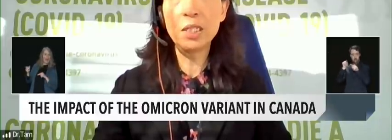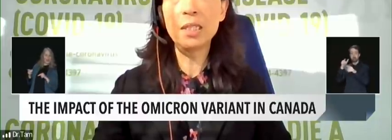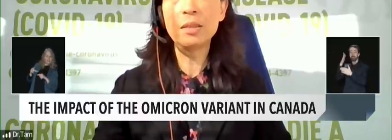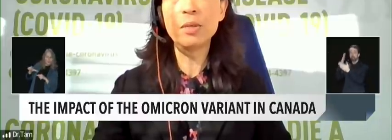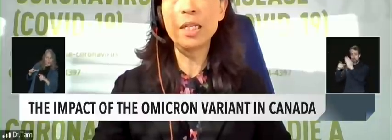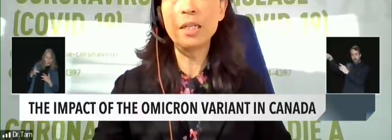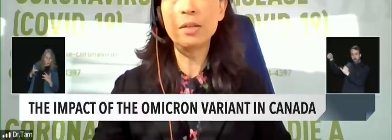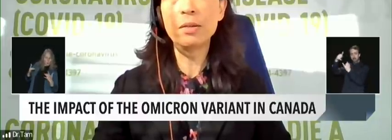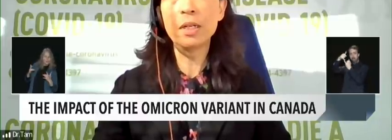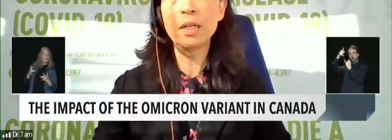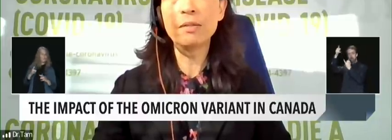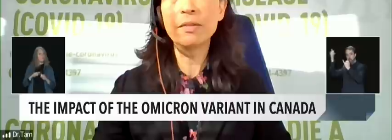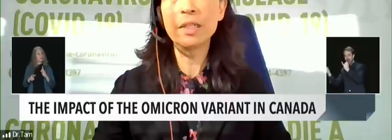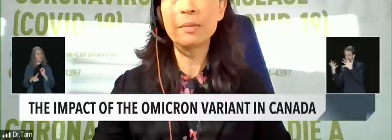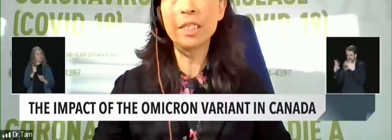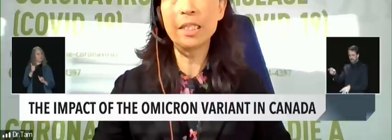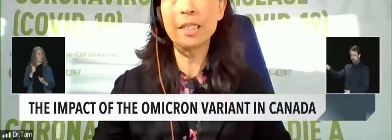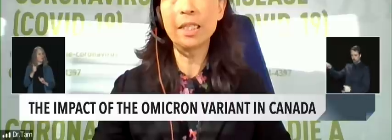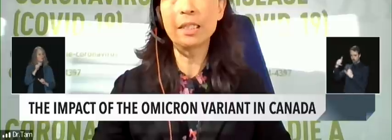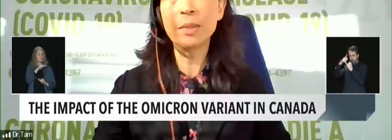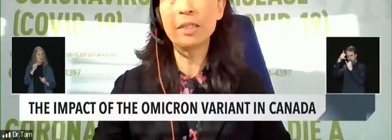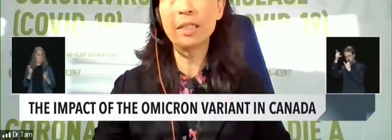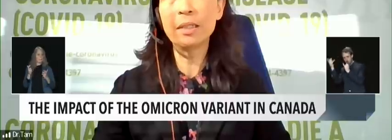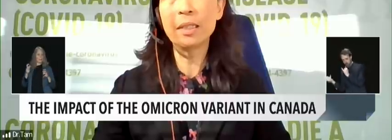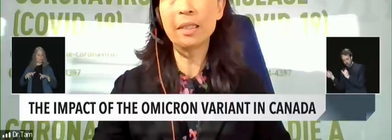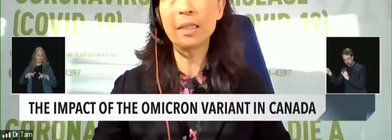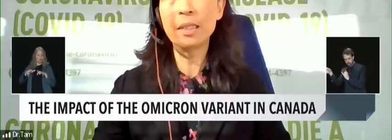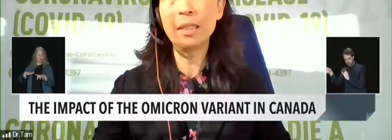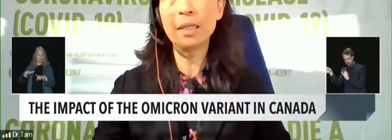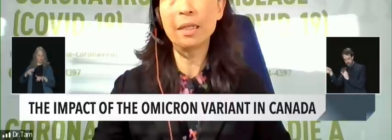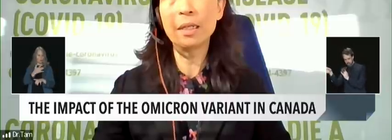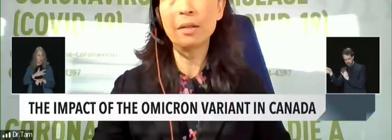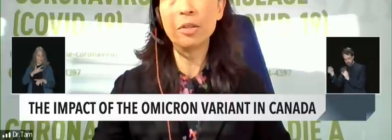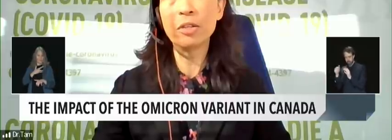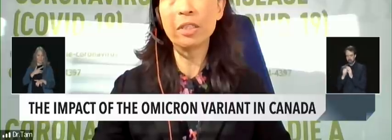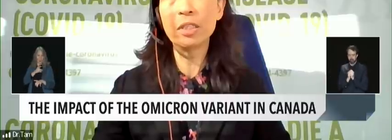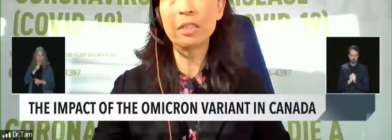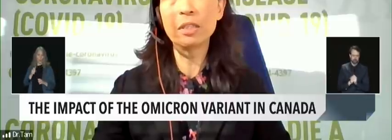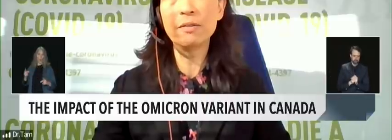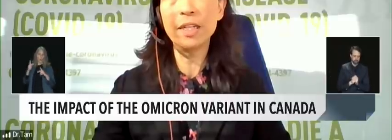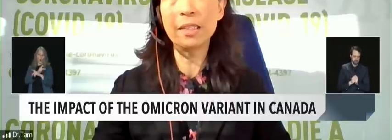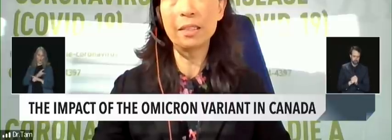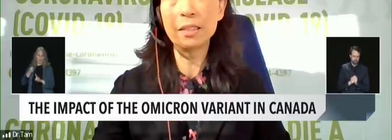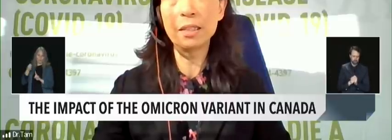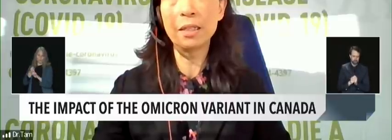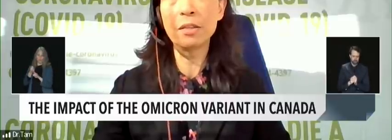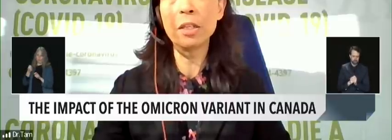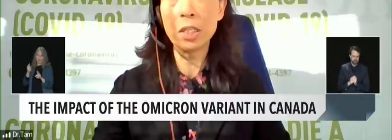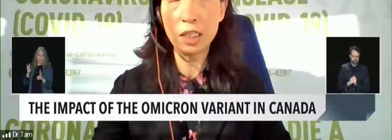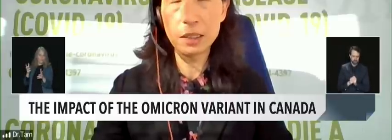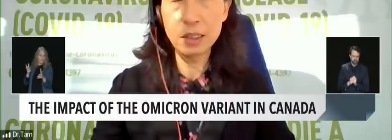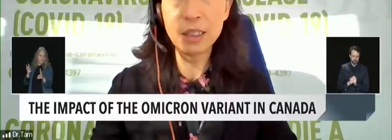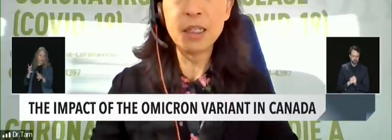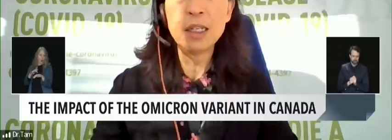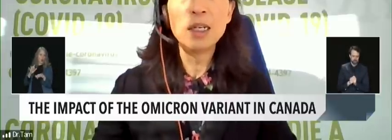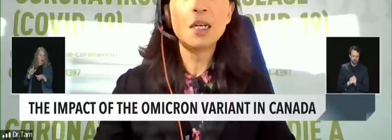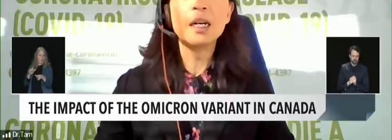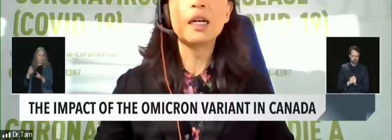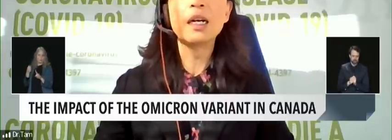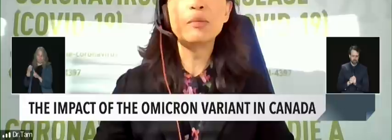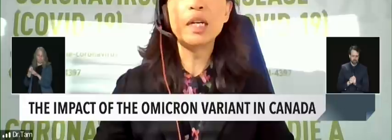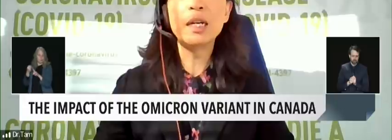ones put it this way who have particularly experienced the Omicron surge the fastest the earliest